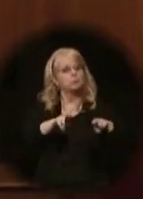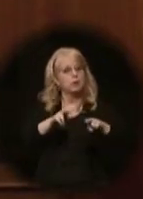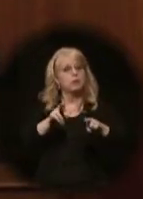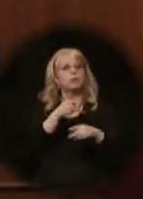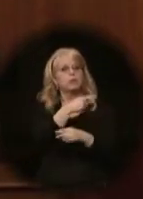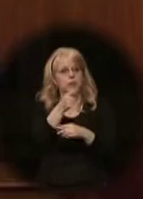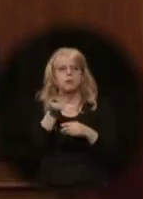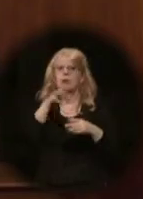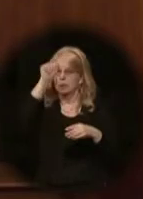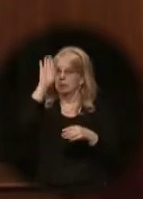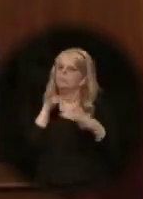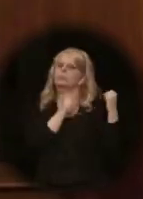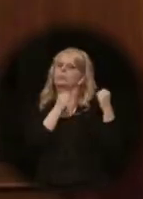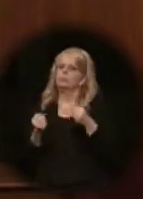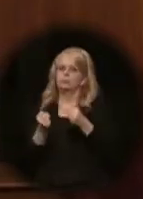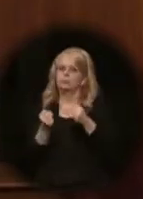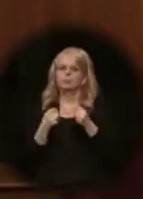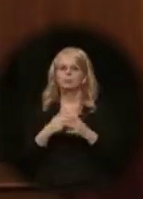are Alaska Strong.